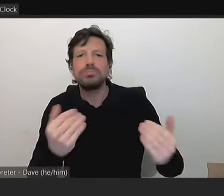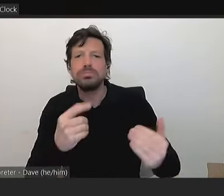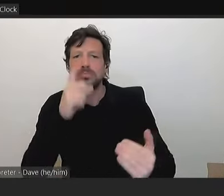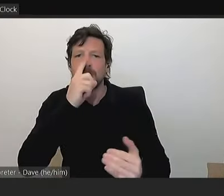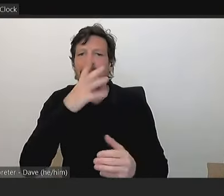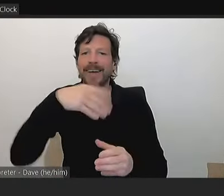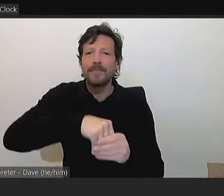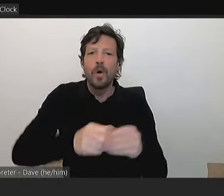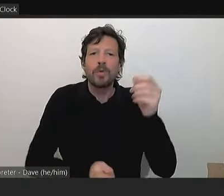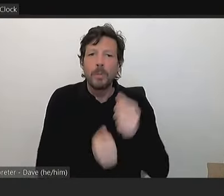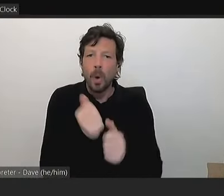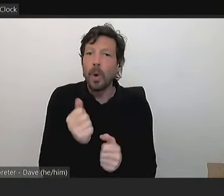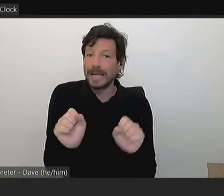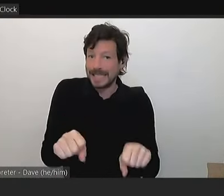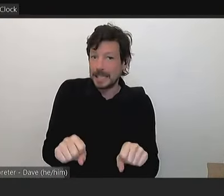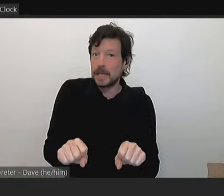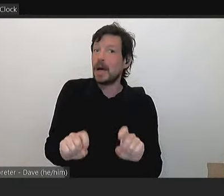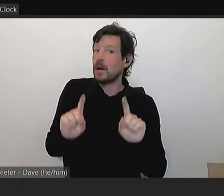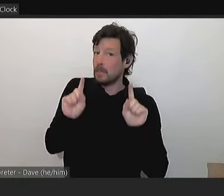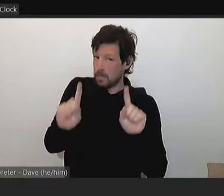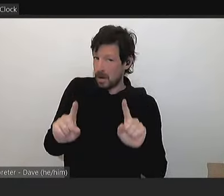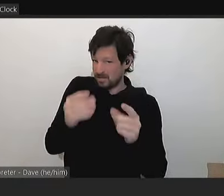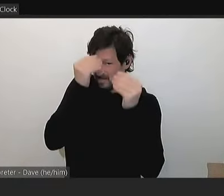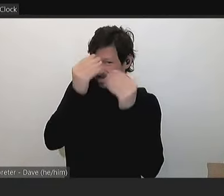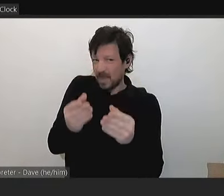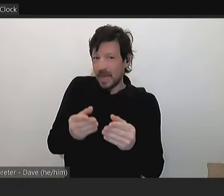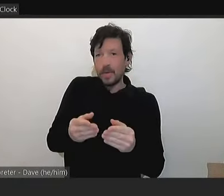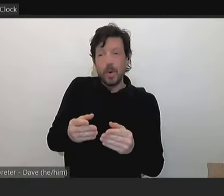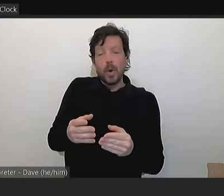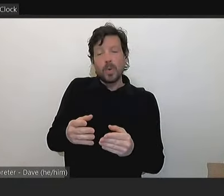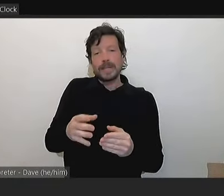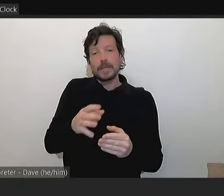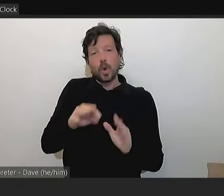would note that it's not obligated to provide this at all sports grounds.